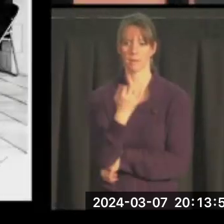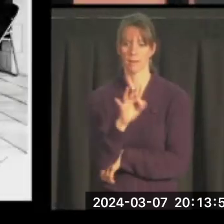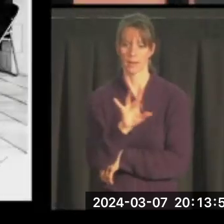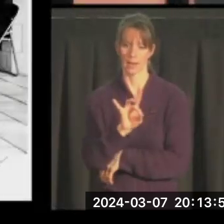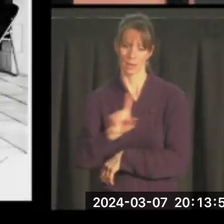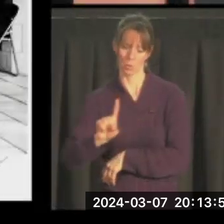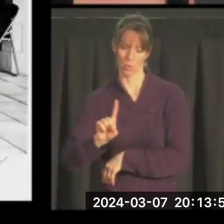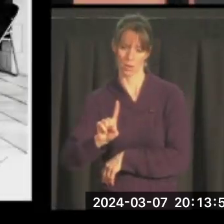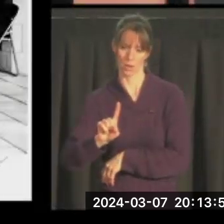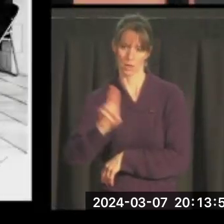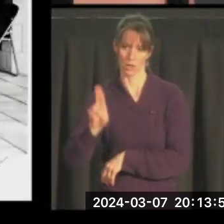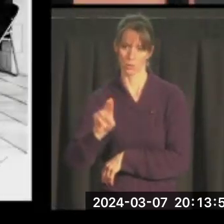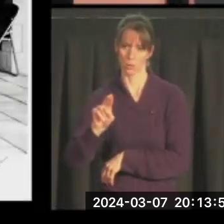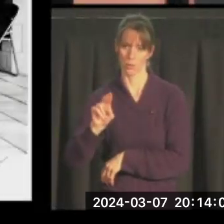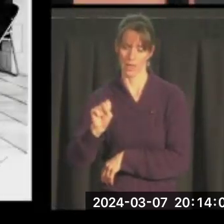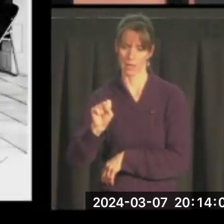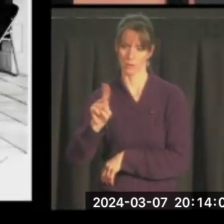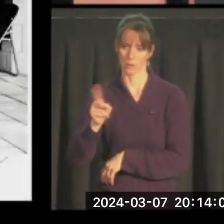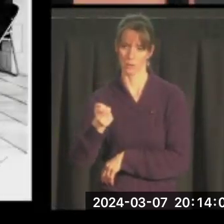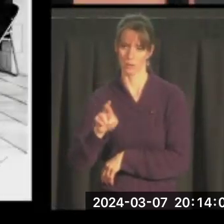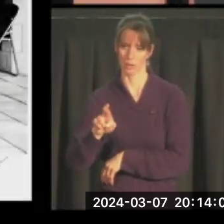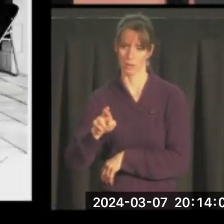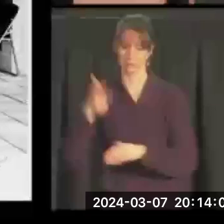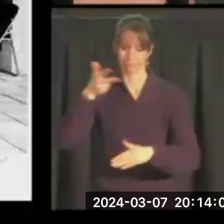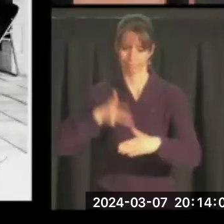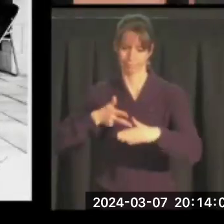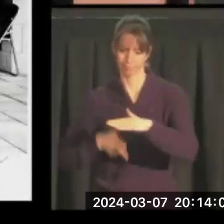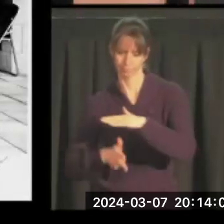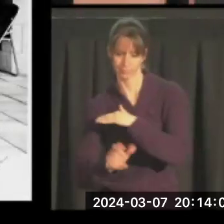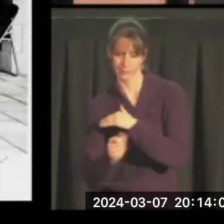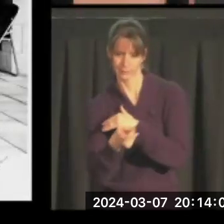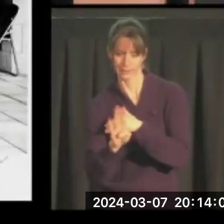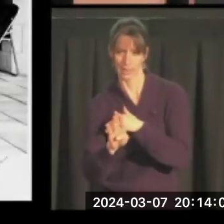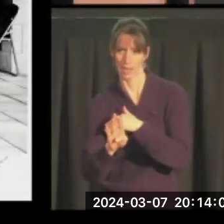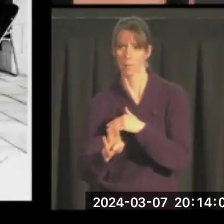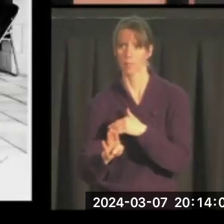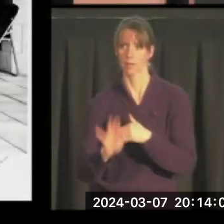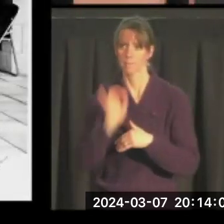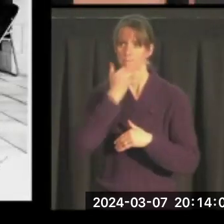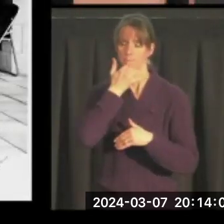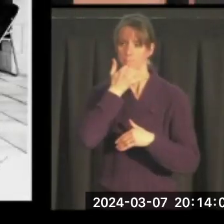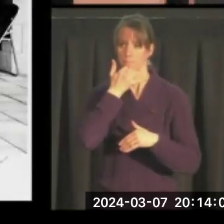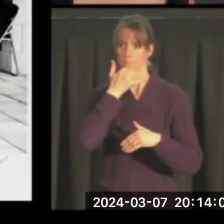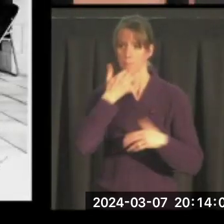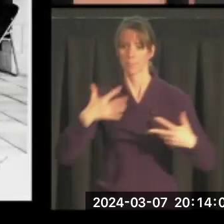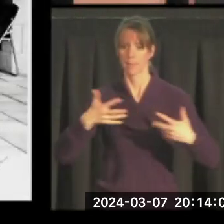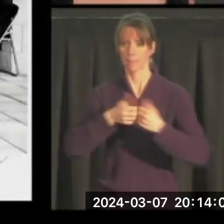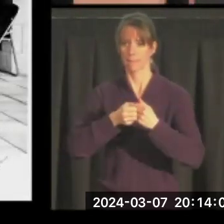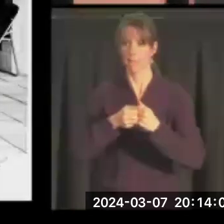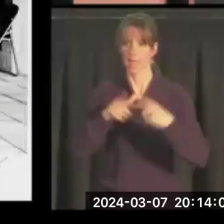a U.S. nuclear submarine hit, by accident, a Japanese freighter.